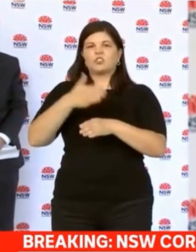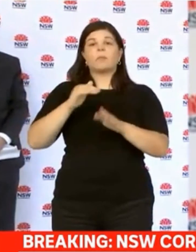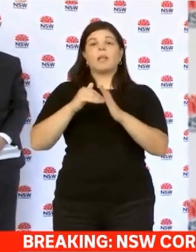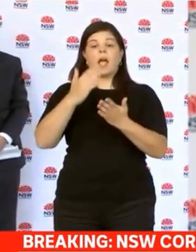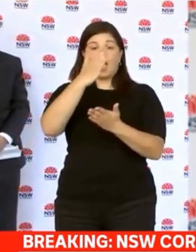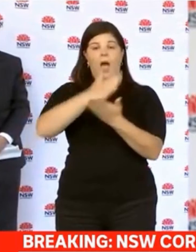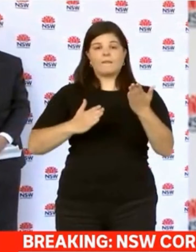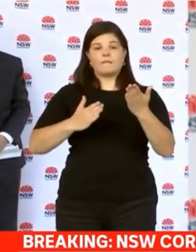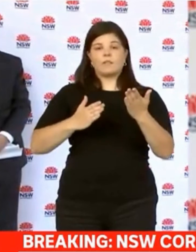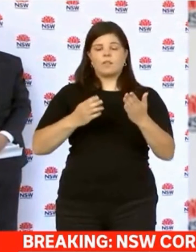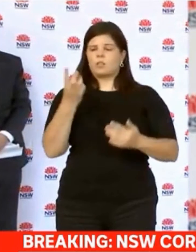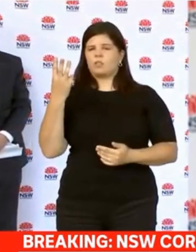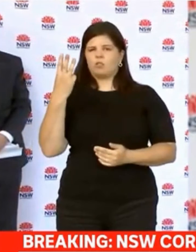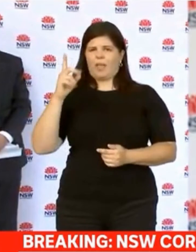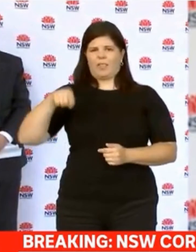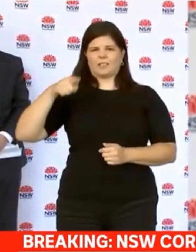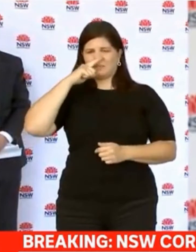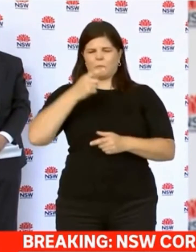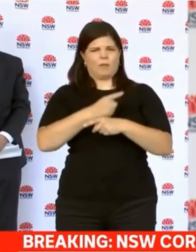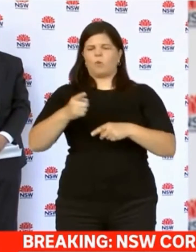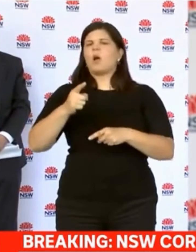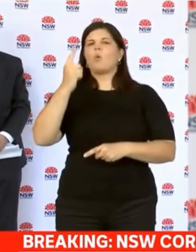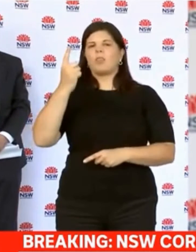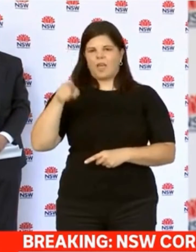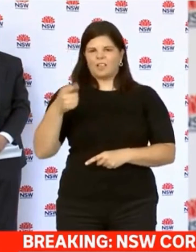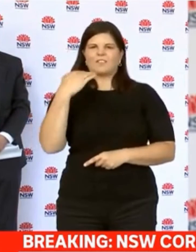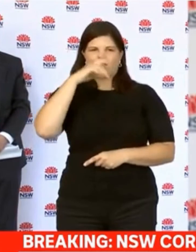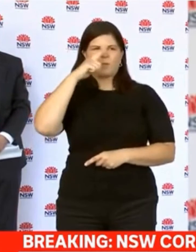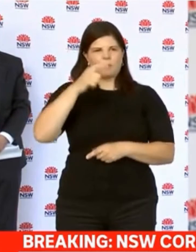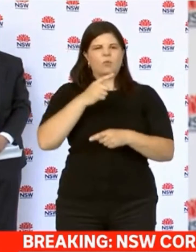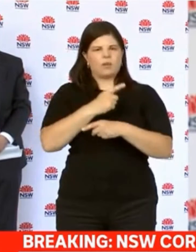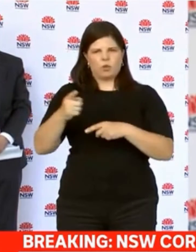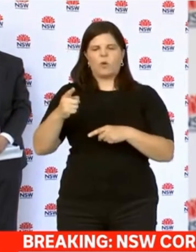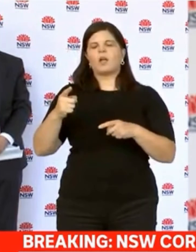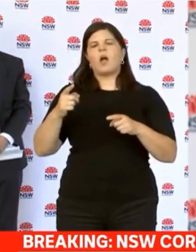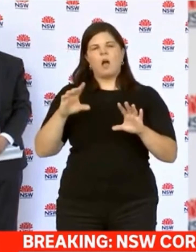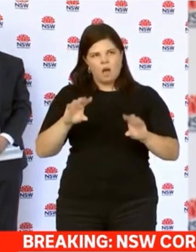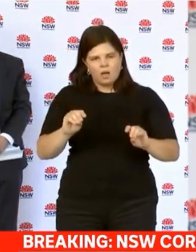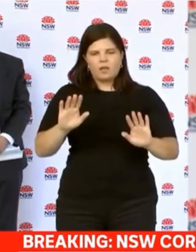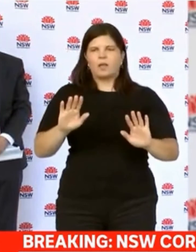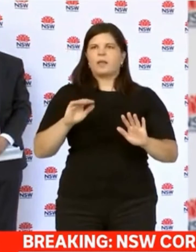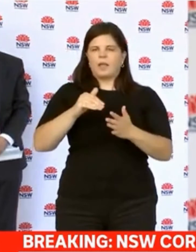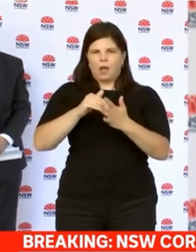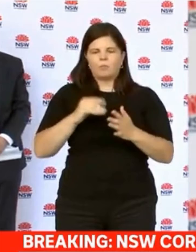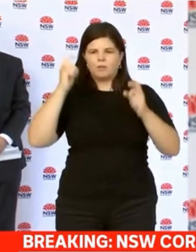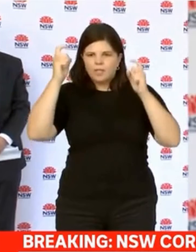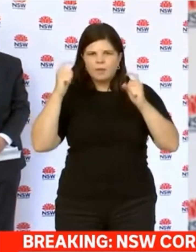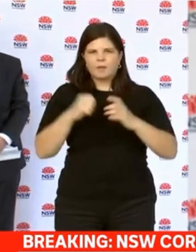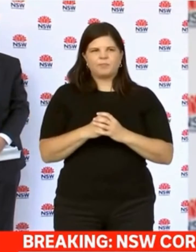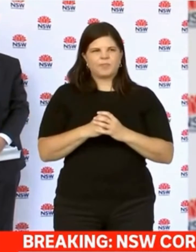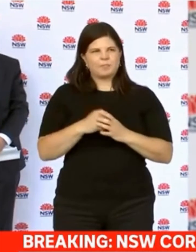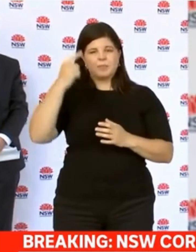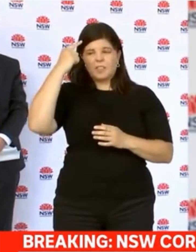us to consider what the strains of the virus are doing, consider our settings moving forward, but to suggest that we can somehow